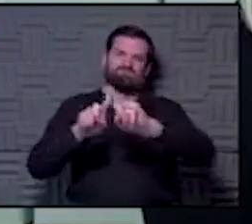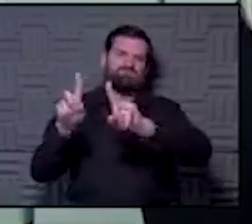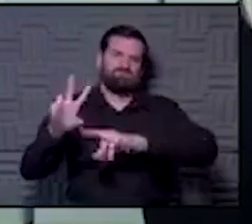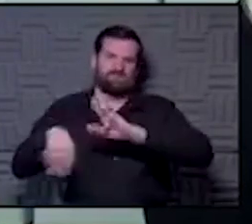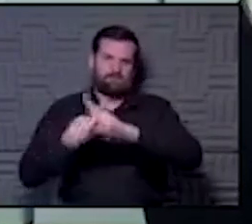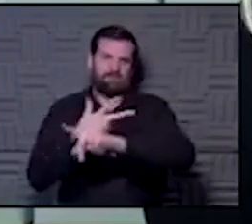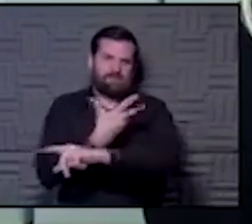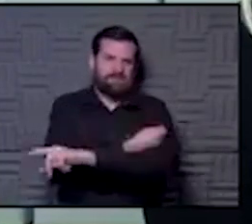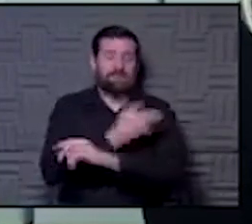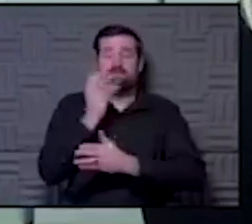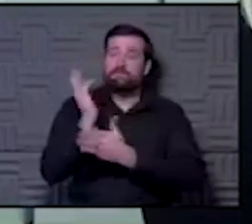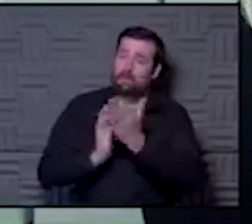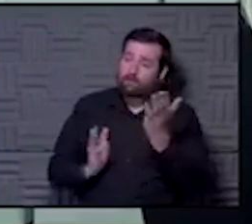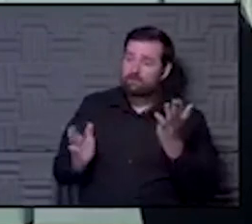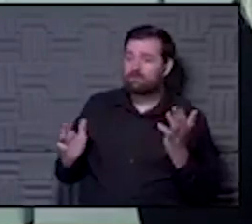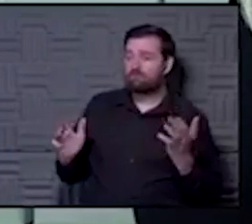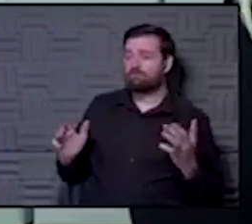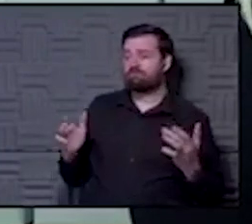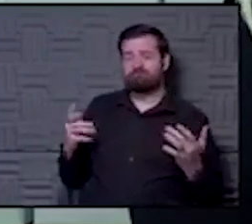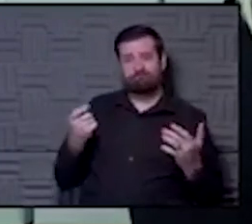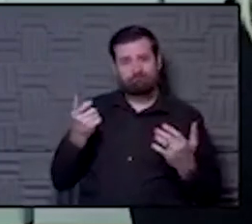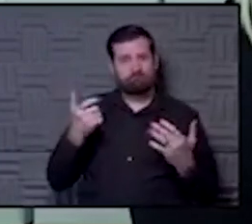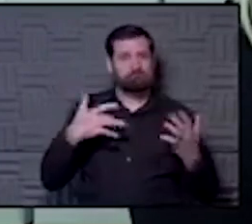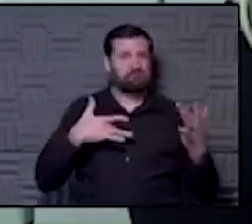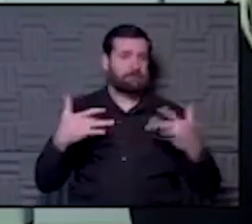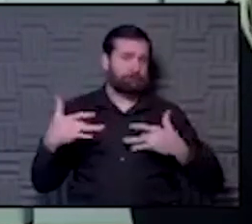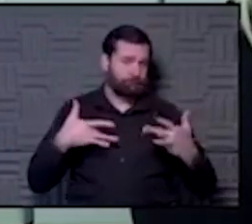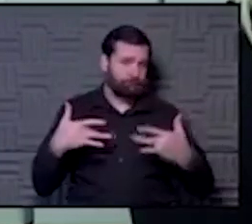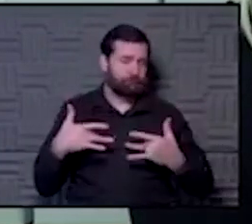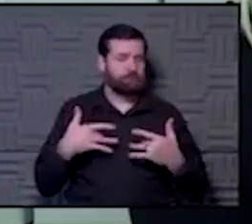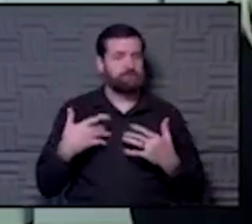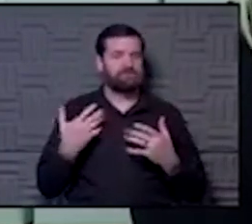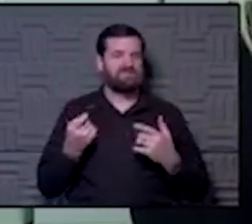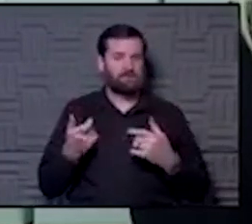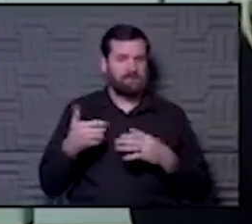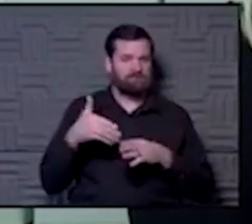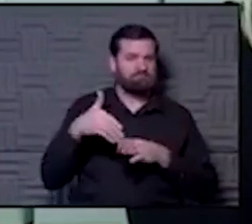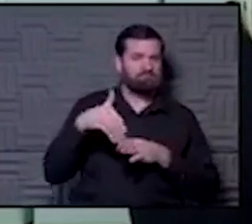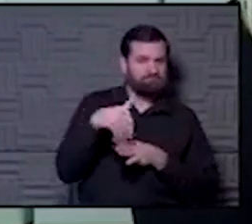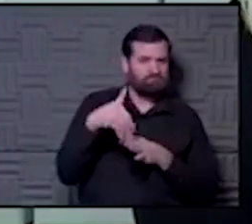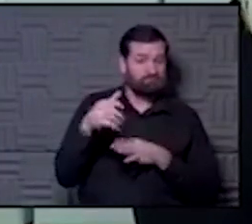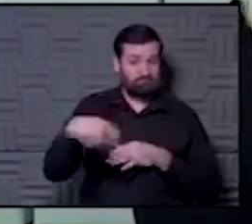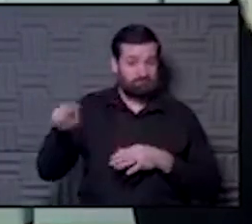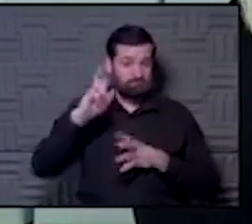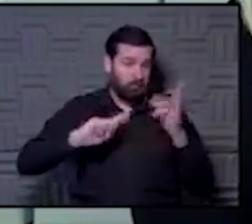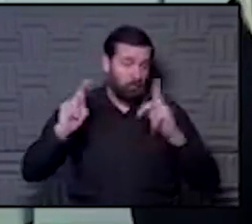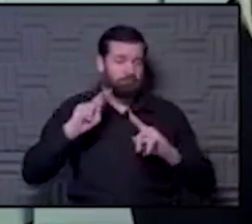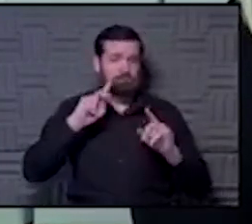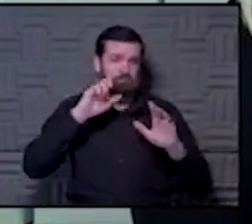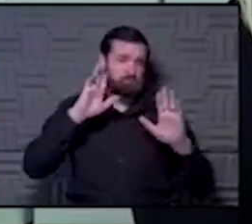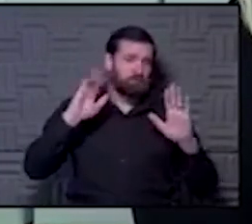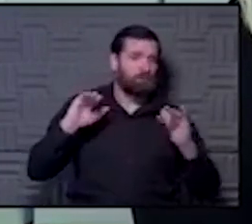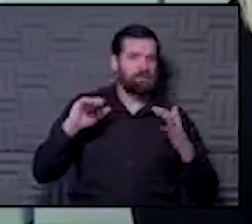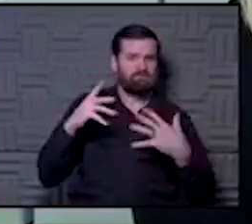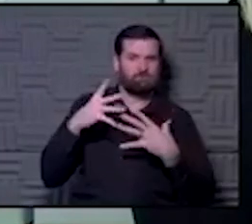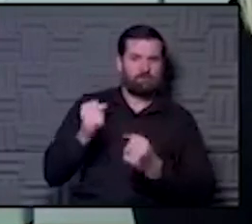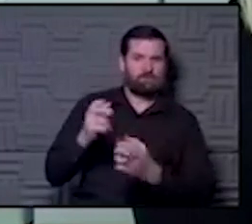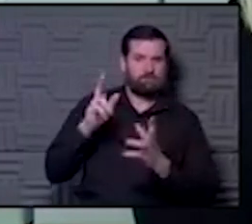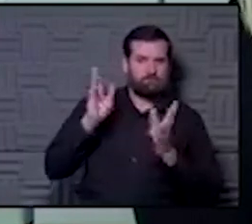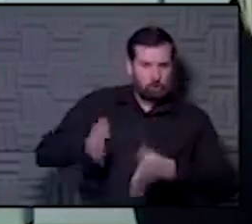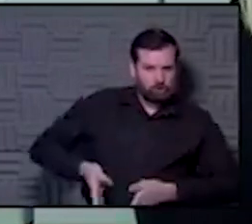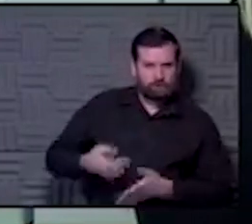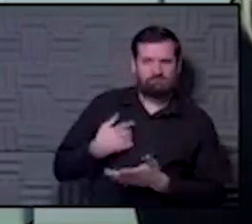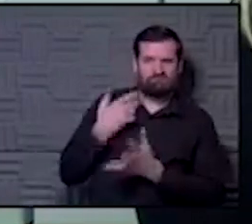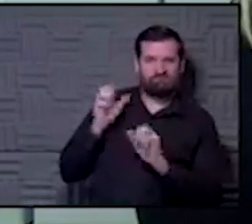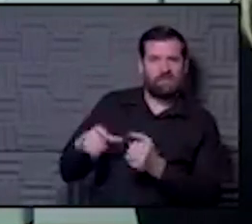but we have some who are just a little bit worried and are a little bit on the fence. And for those folks, I hope that you have a trusted person that you